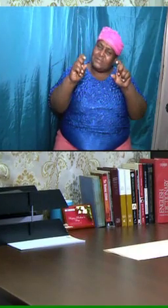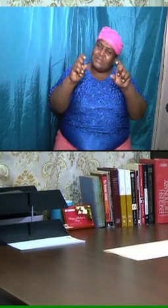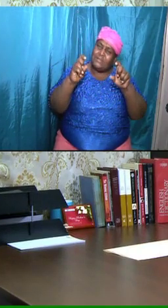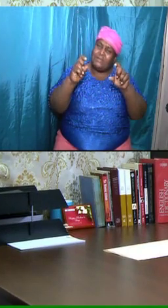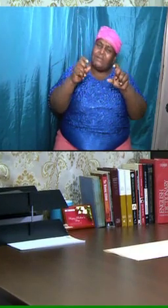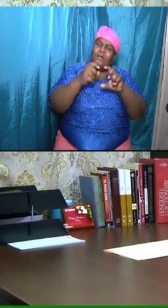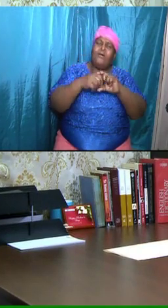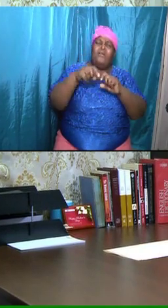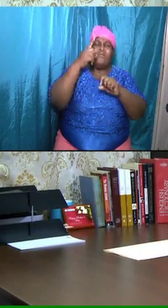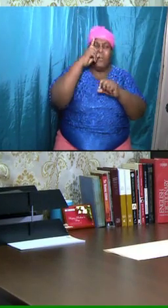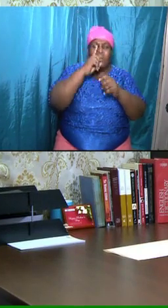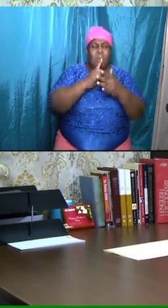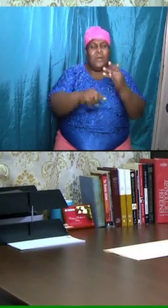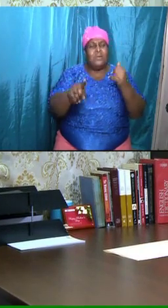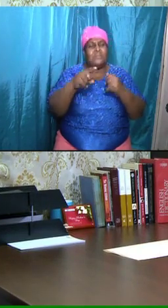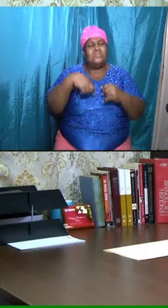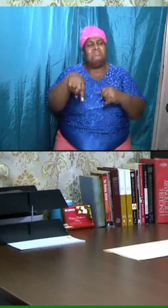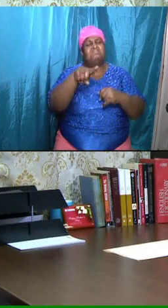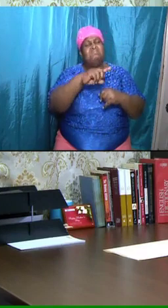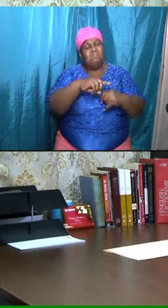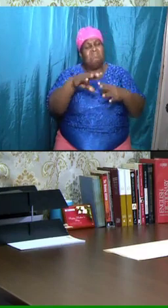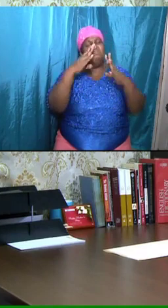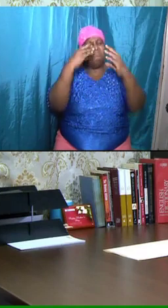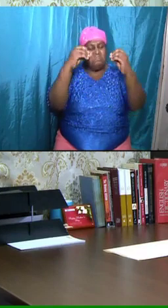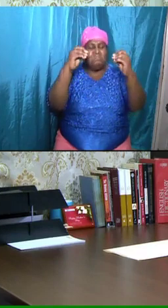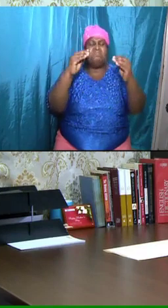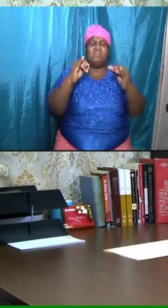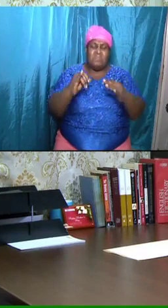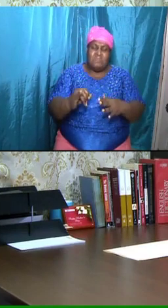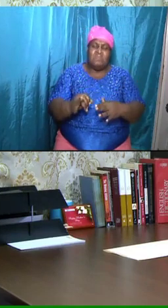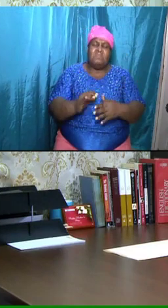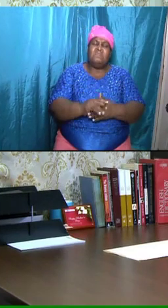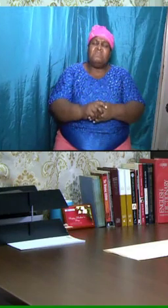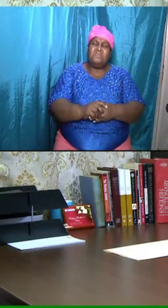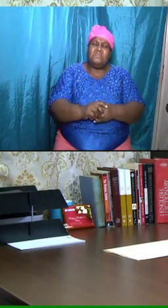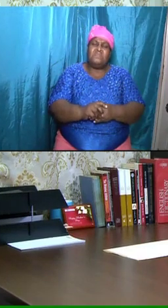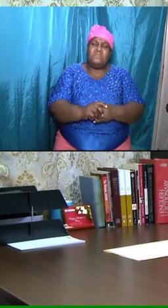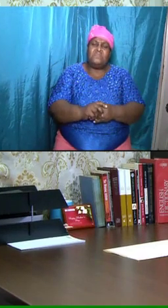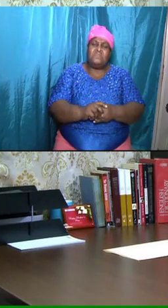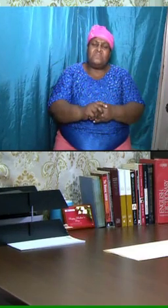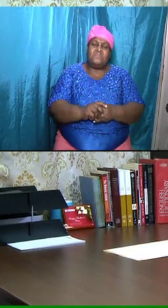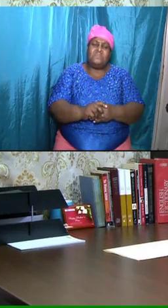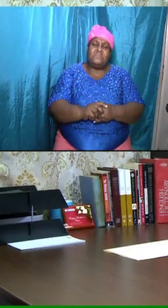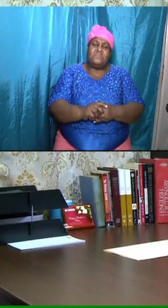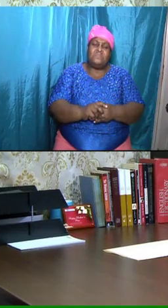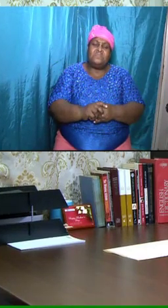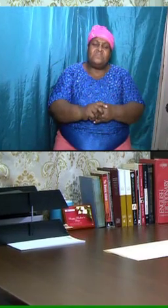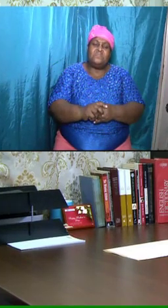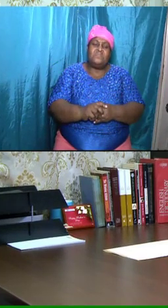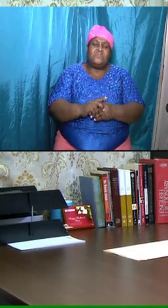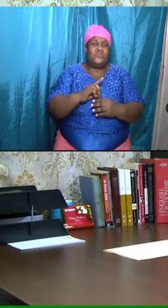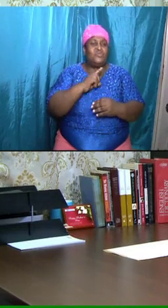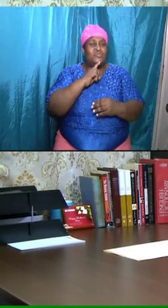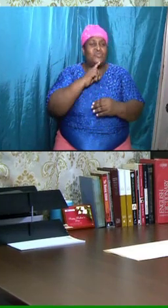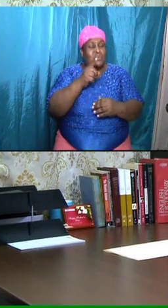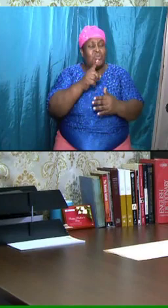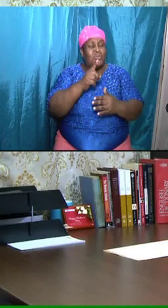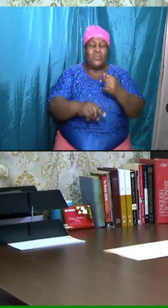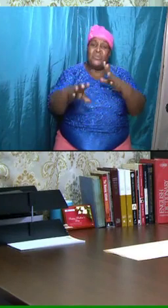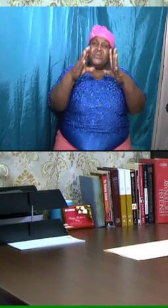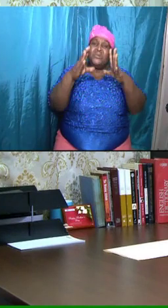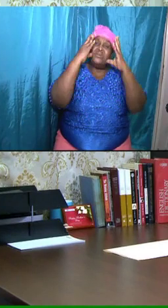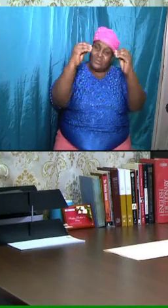discussing. Certainly, what we have delved in already, what we have